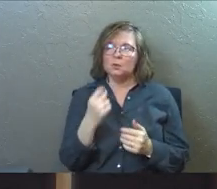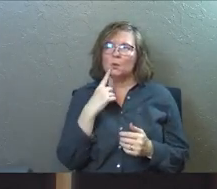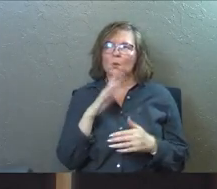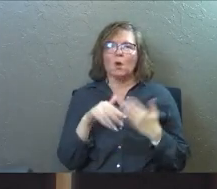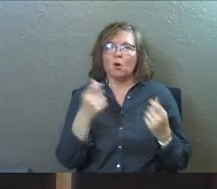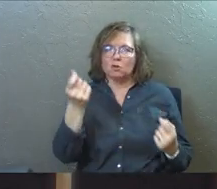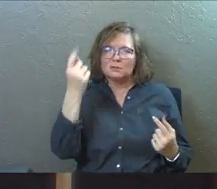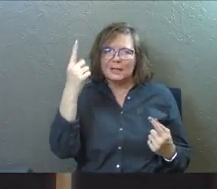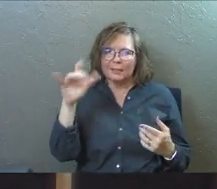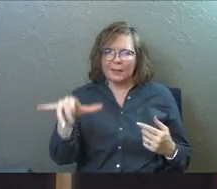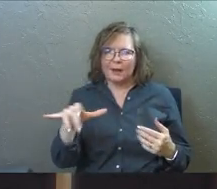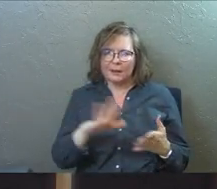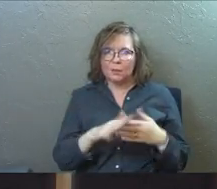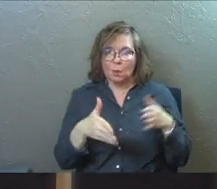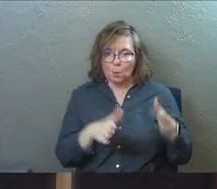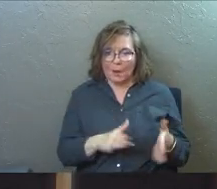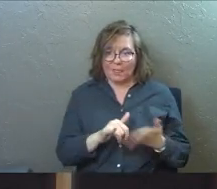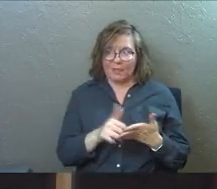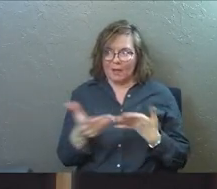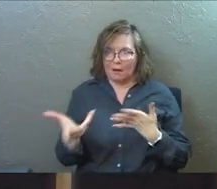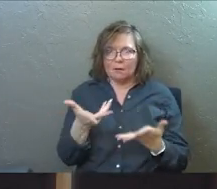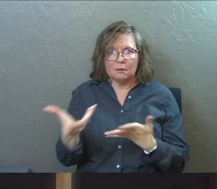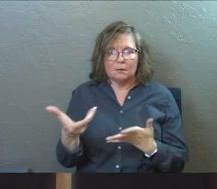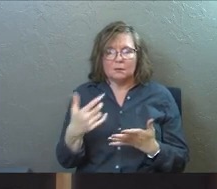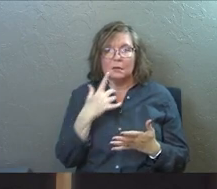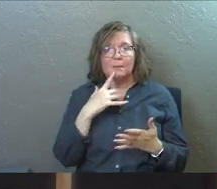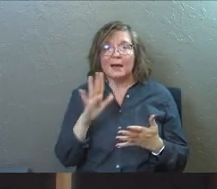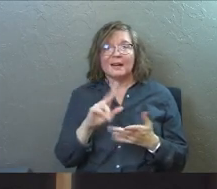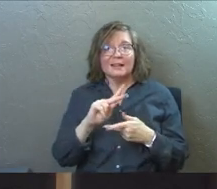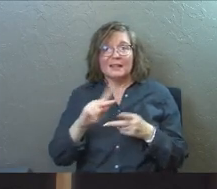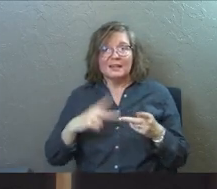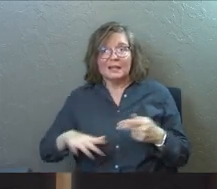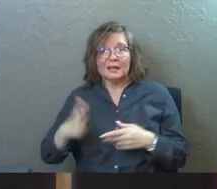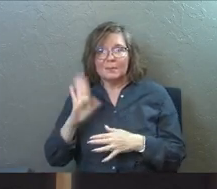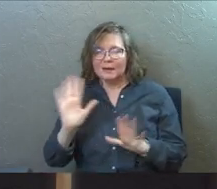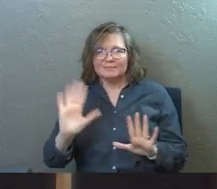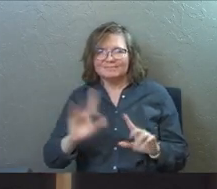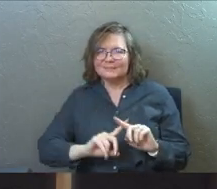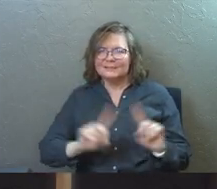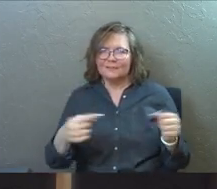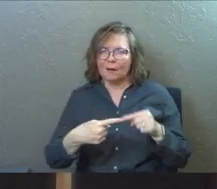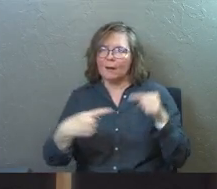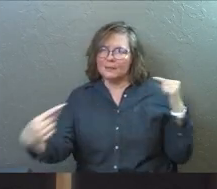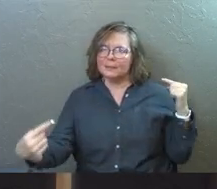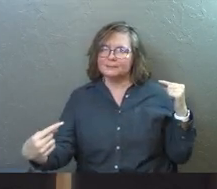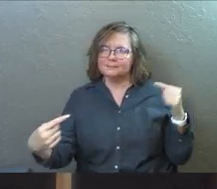says, we all understand that in the way that that works. He says, the kingdom of God, it's upside down.